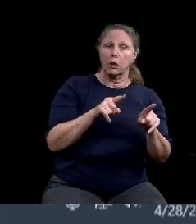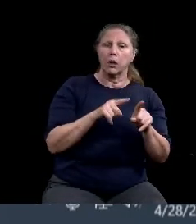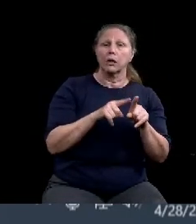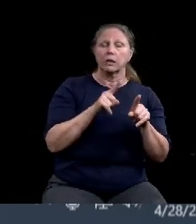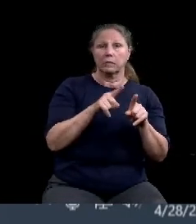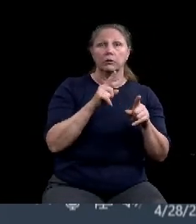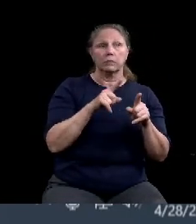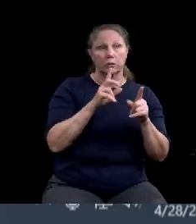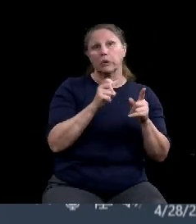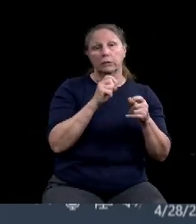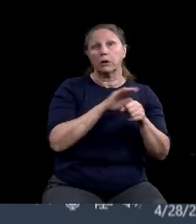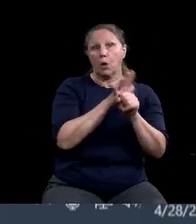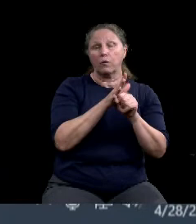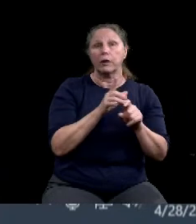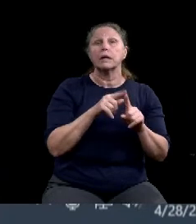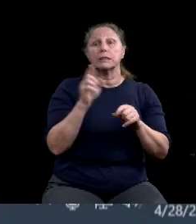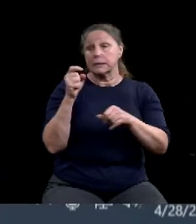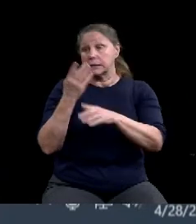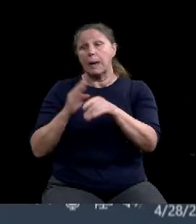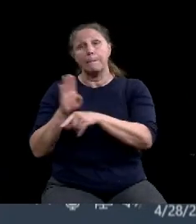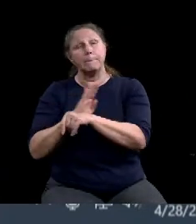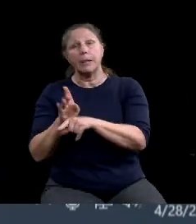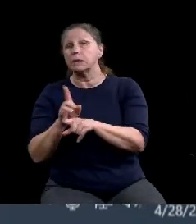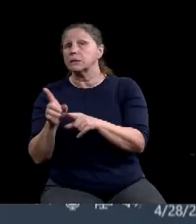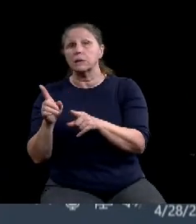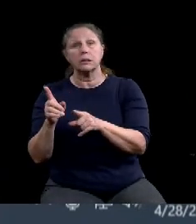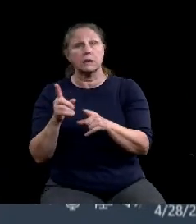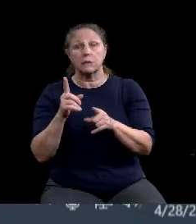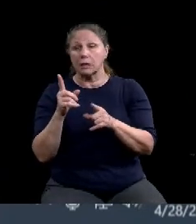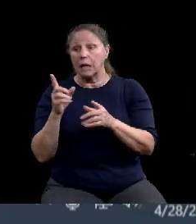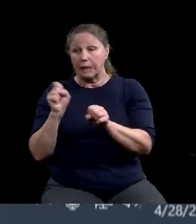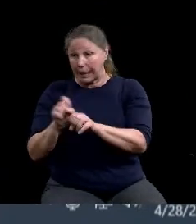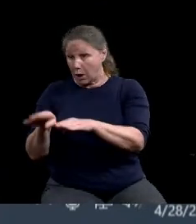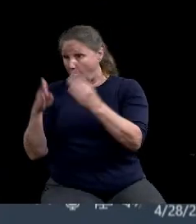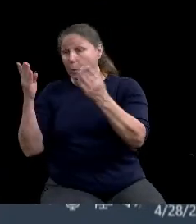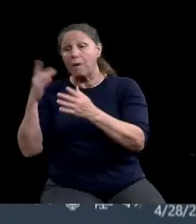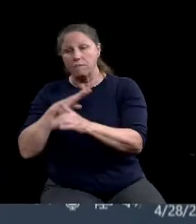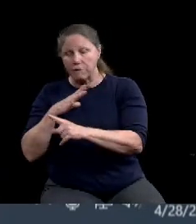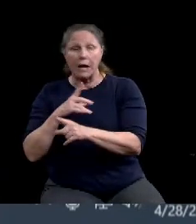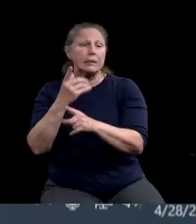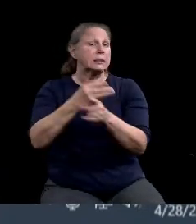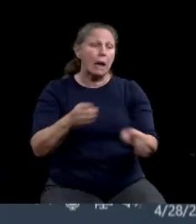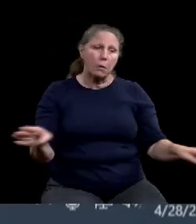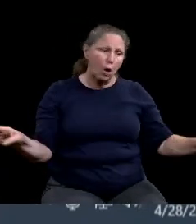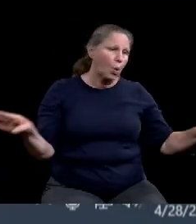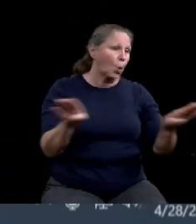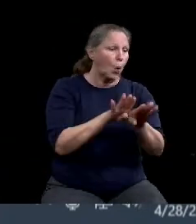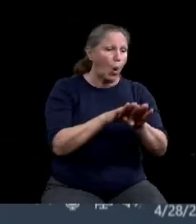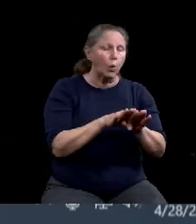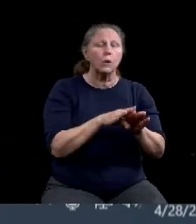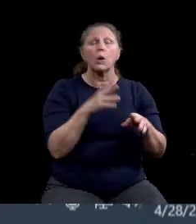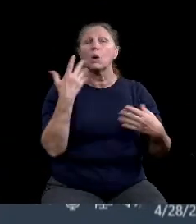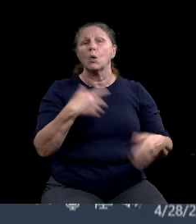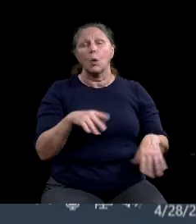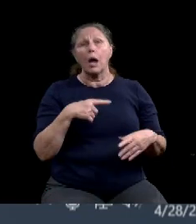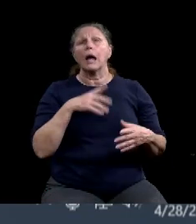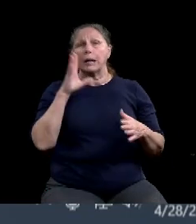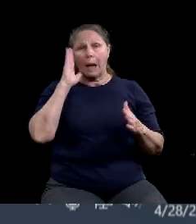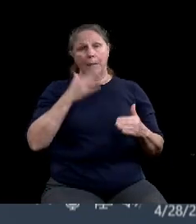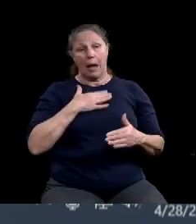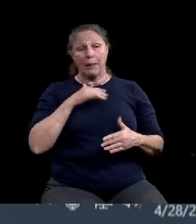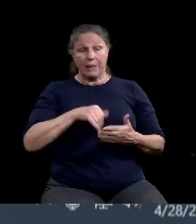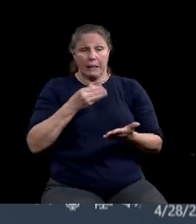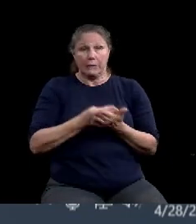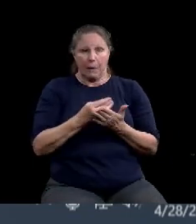to shutter. And I'm glad that those are the ones being considered, uh, for this grant and whether it,